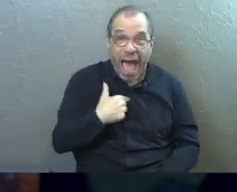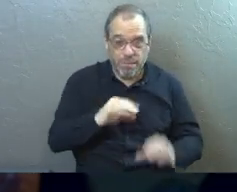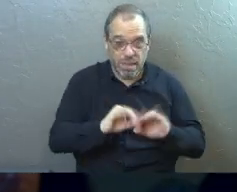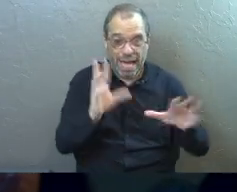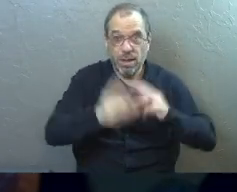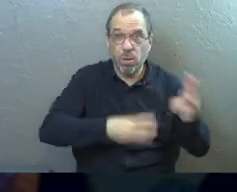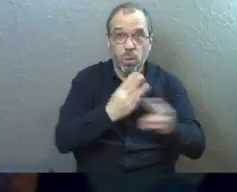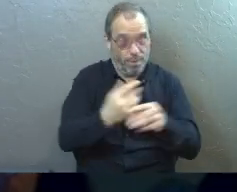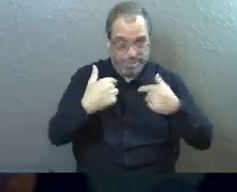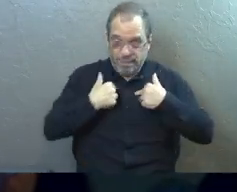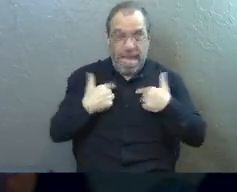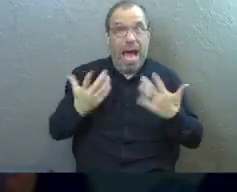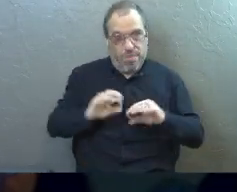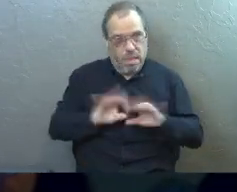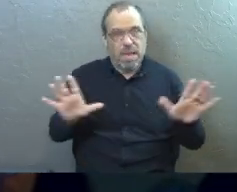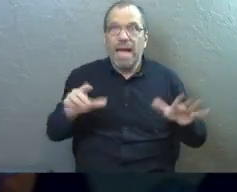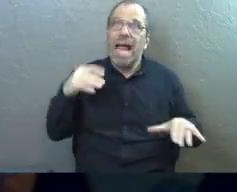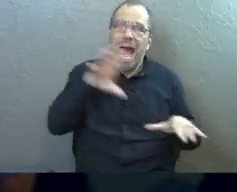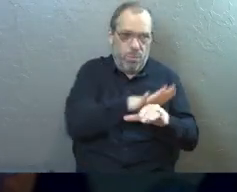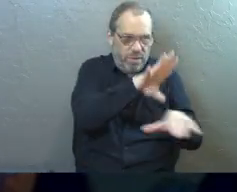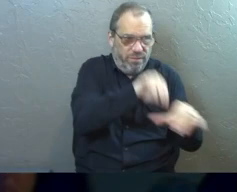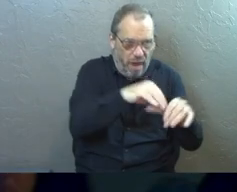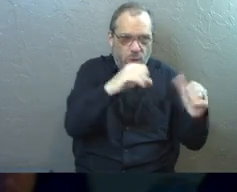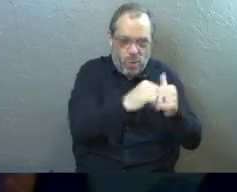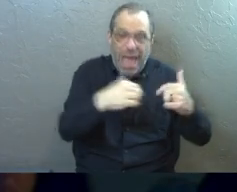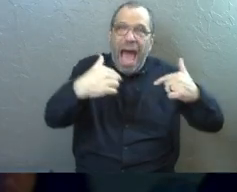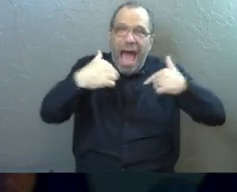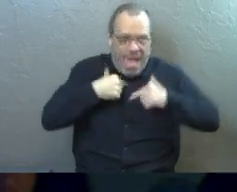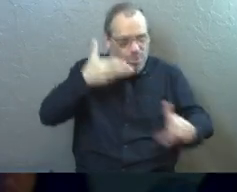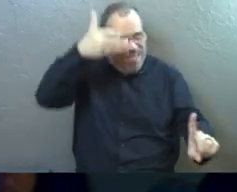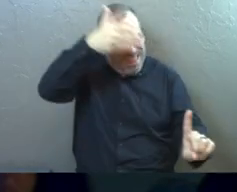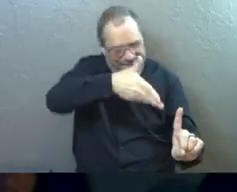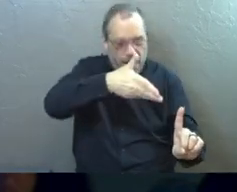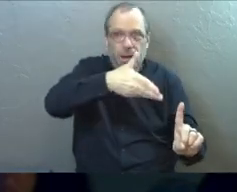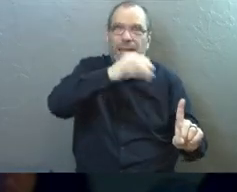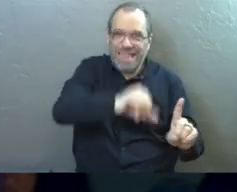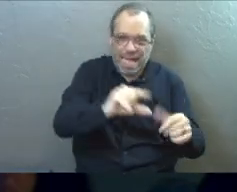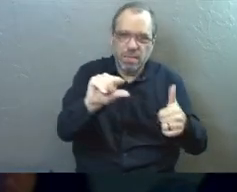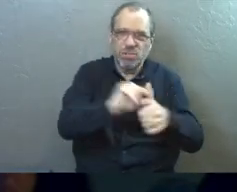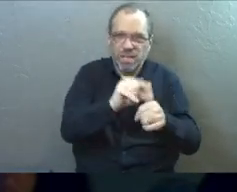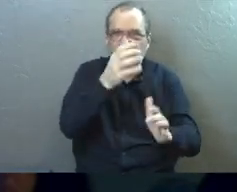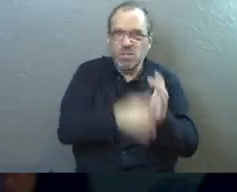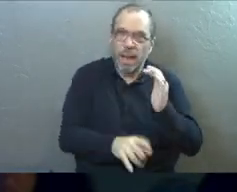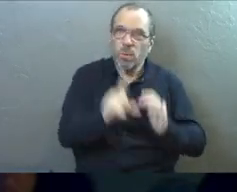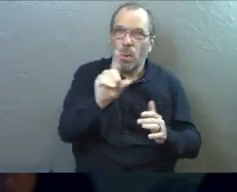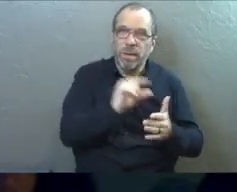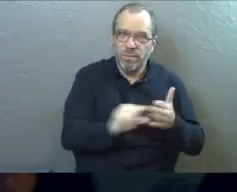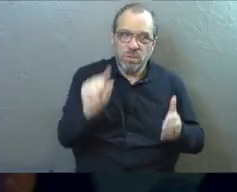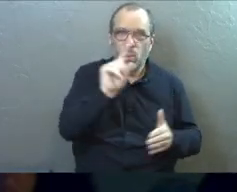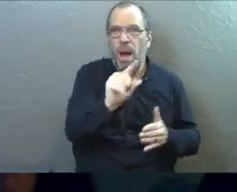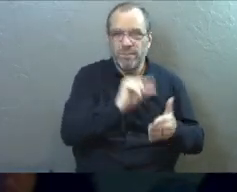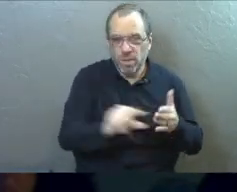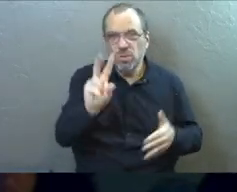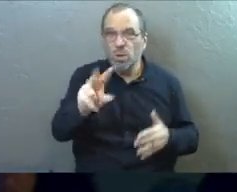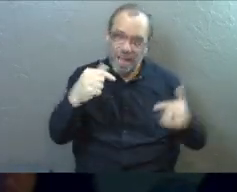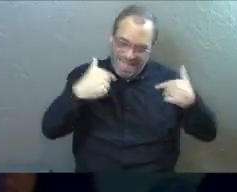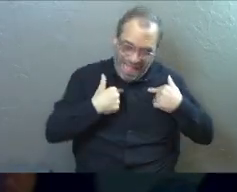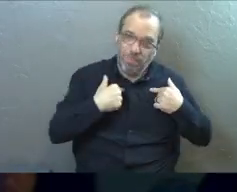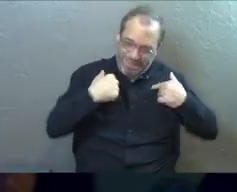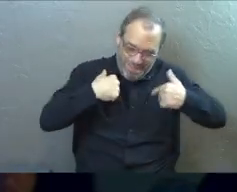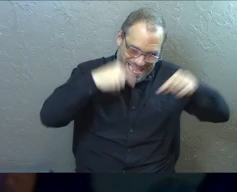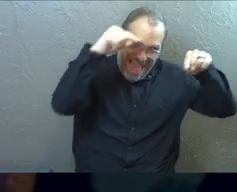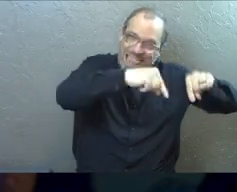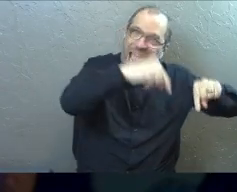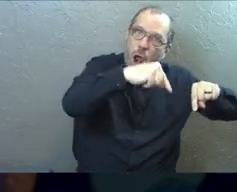because I always have been. I was involved. I was there. I am the light of the world that is filling that